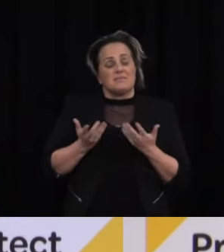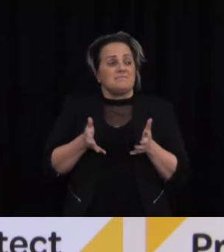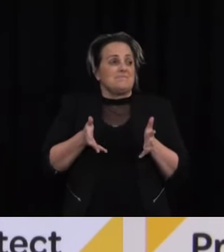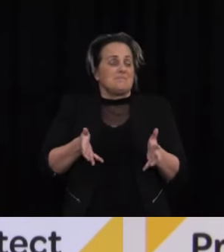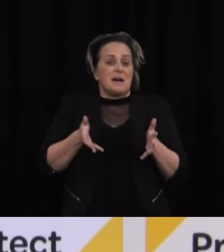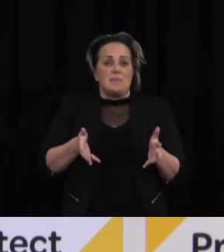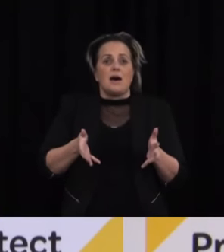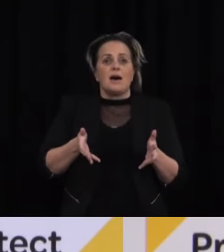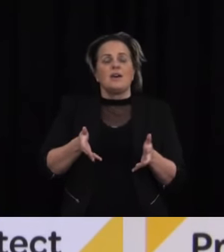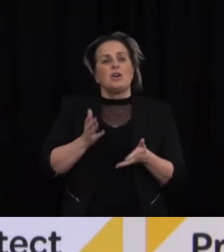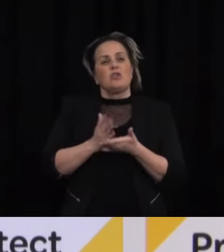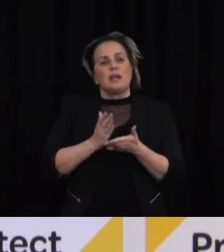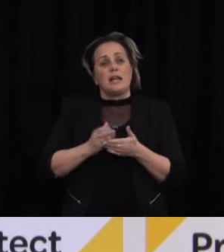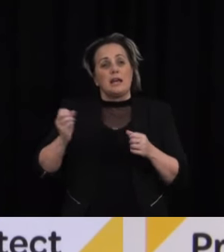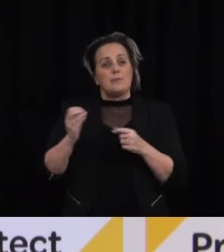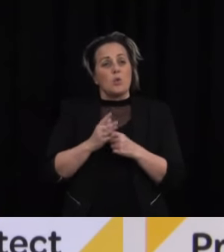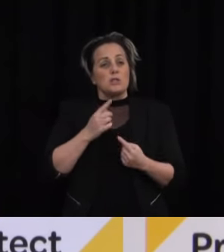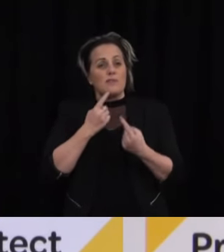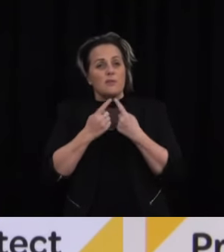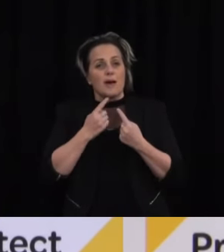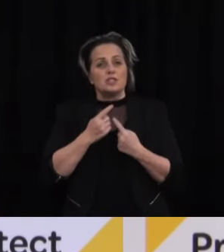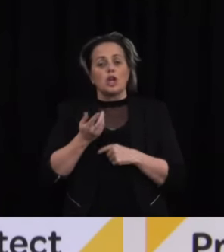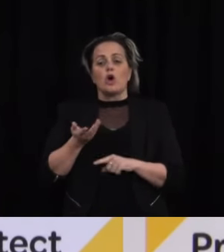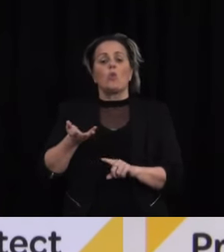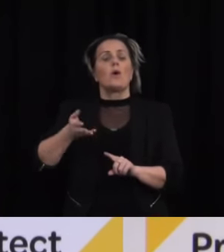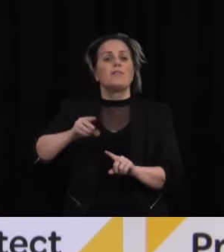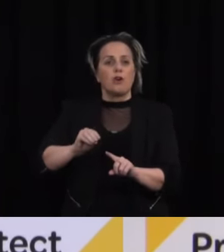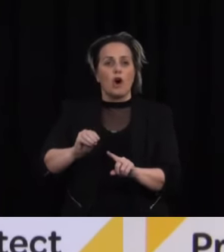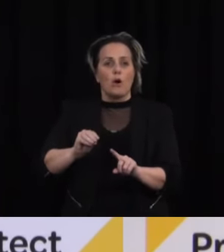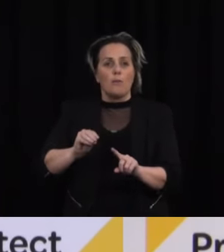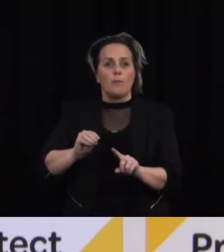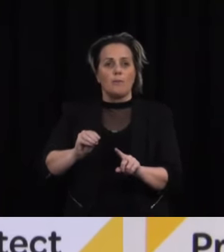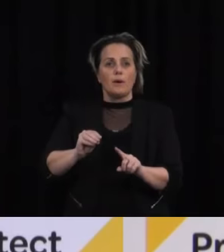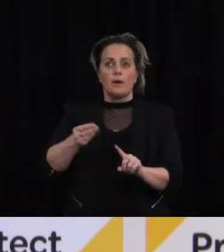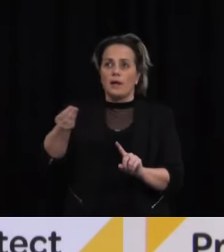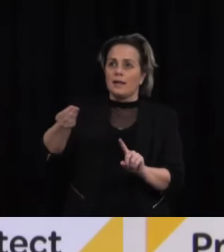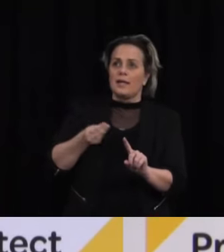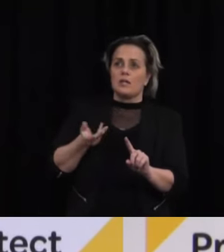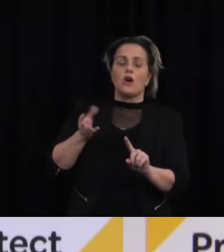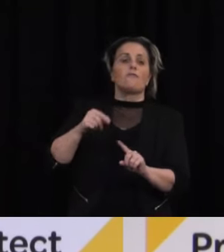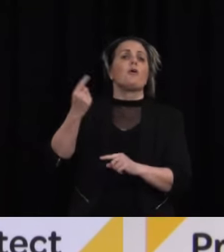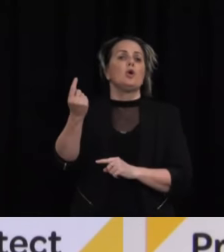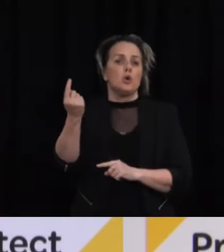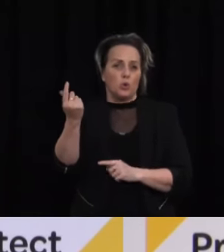probably more important at this point than the number of cases Joe